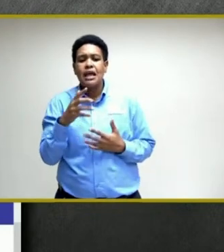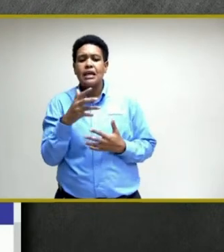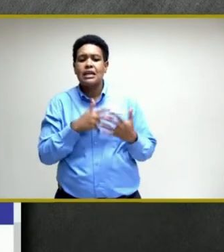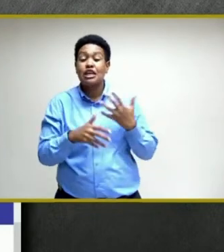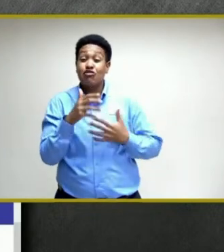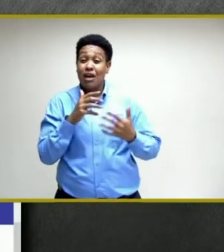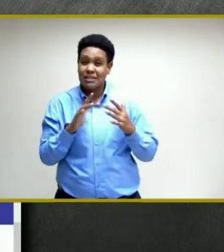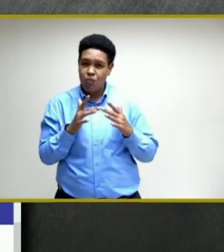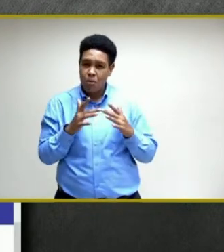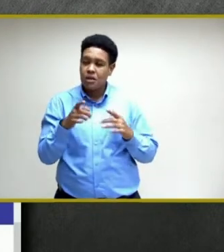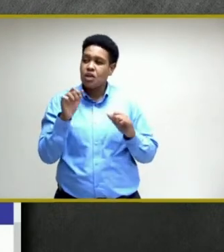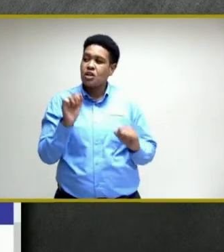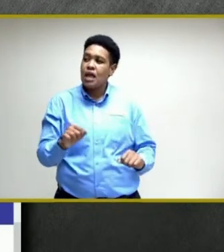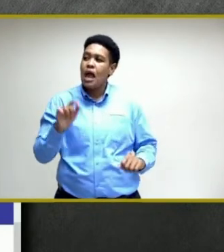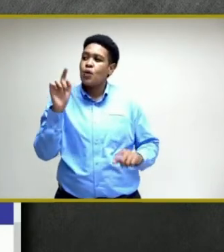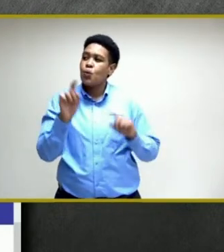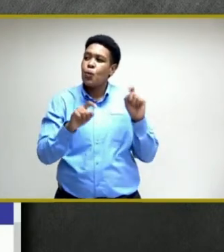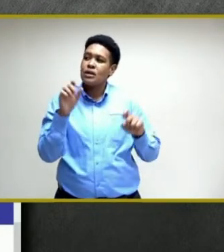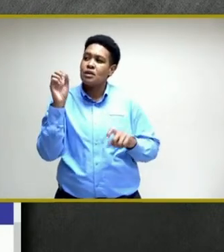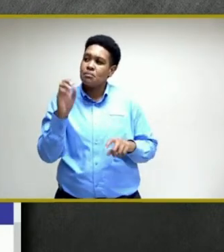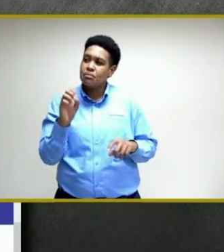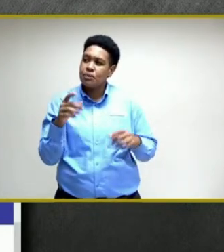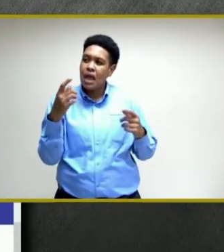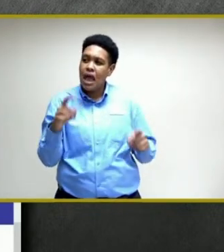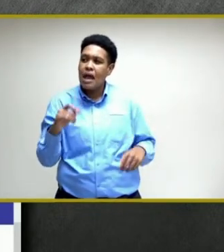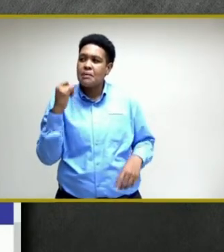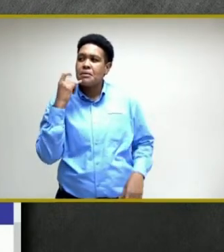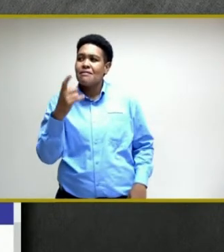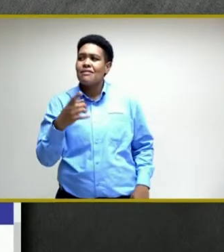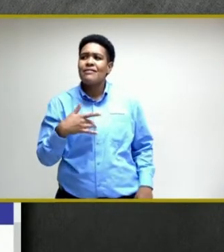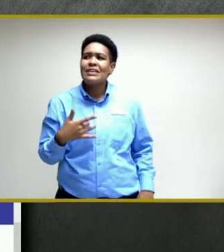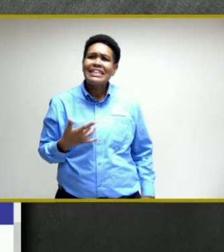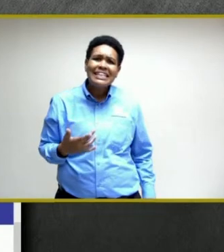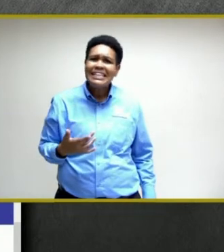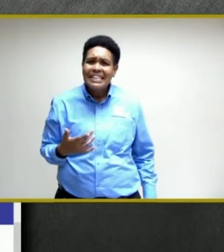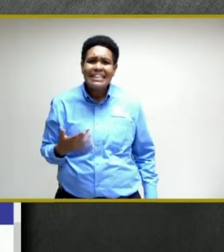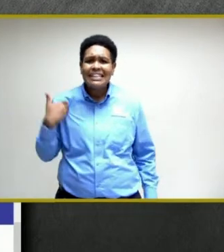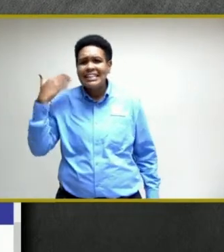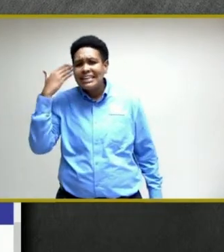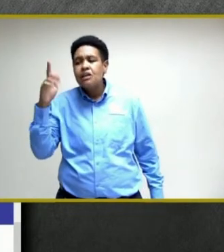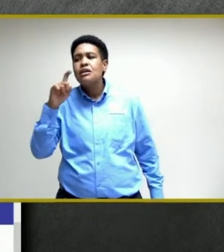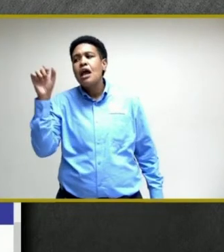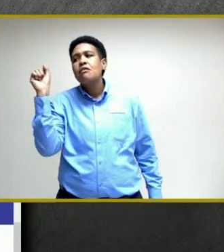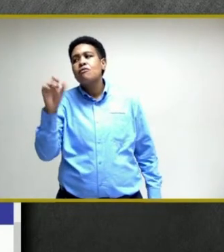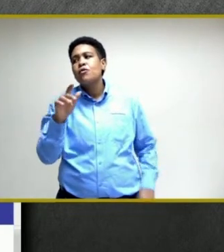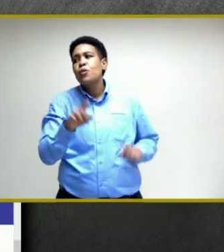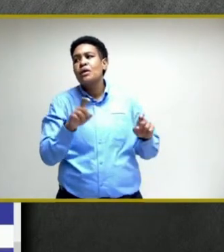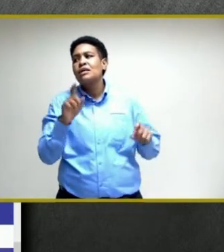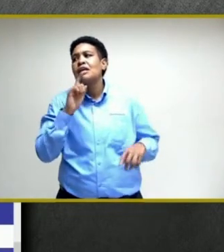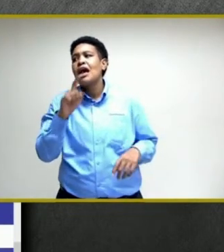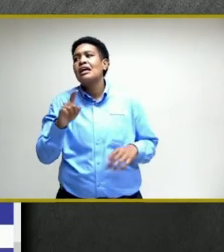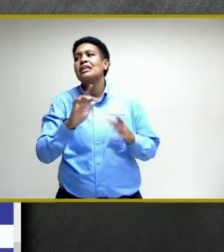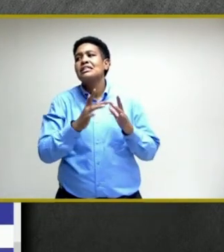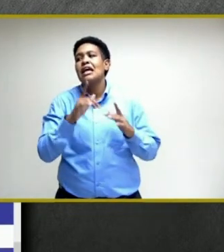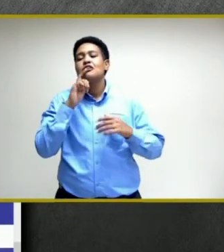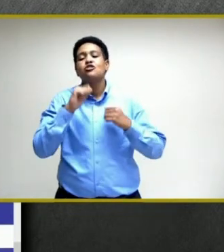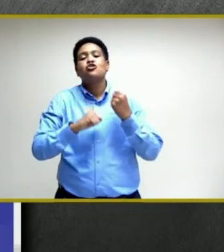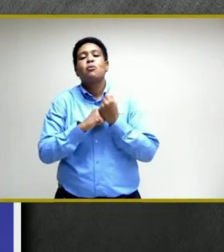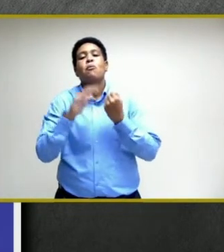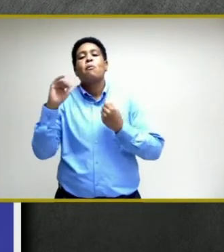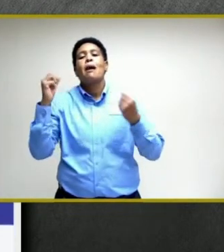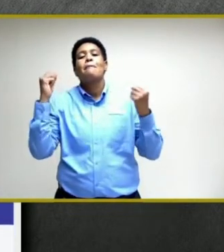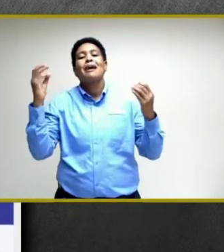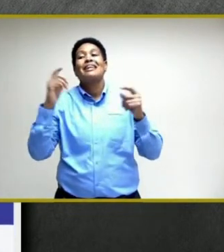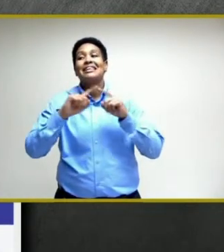so you can pose questions if you need to. And the site is supported by a number of